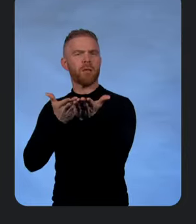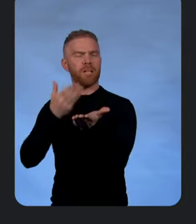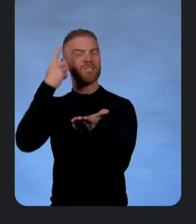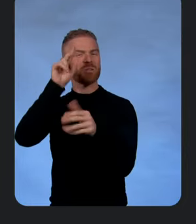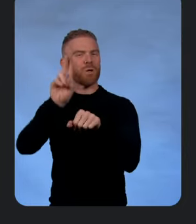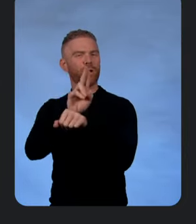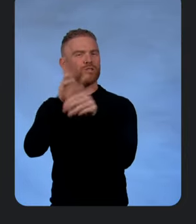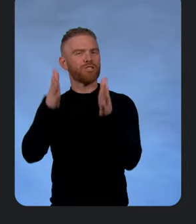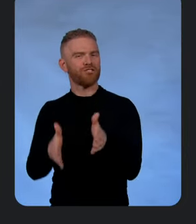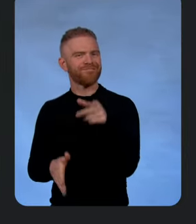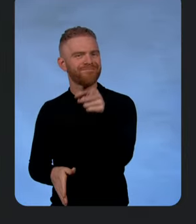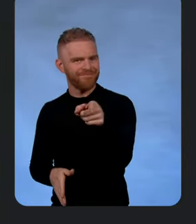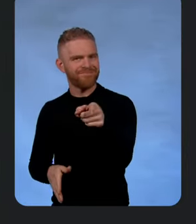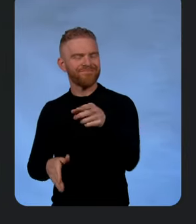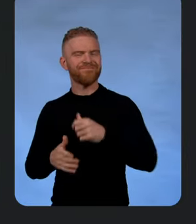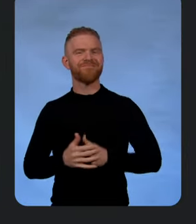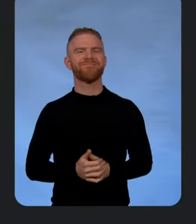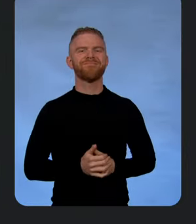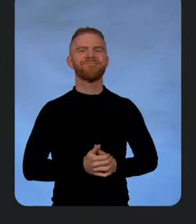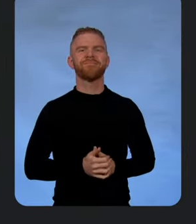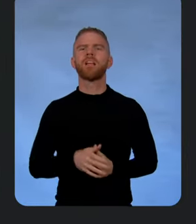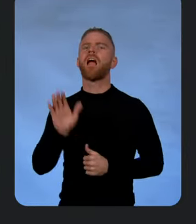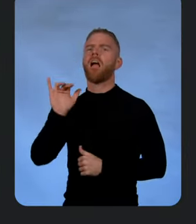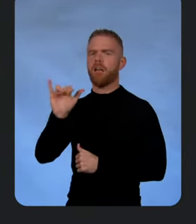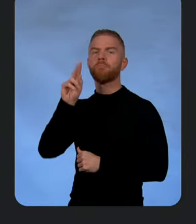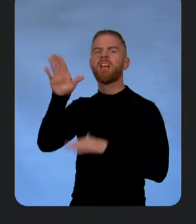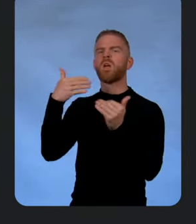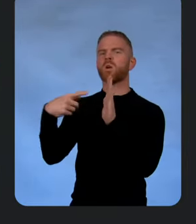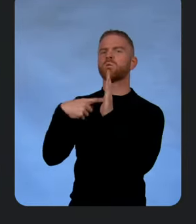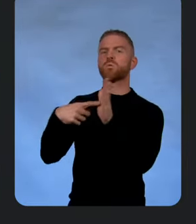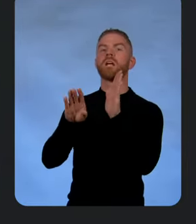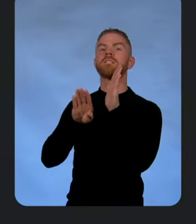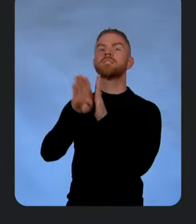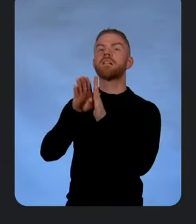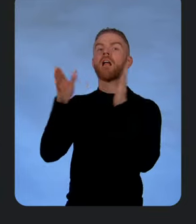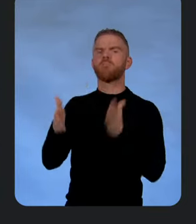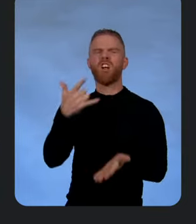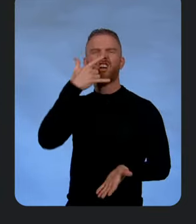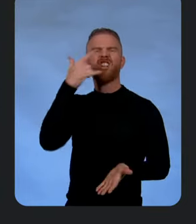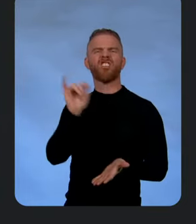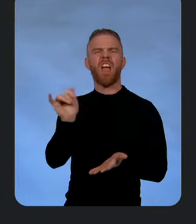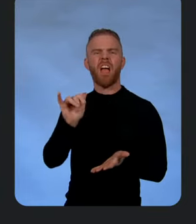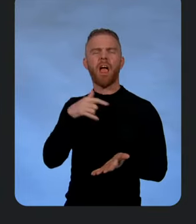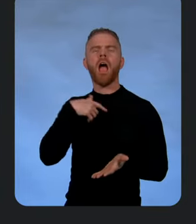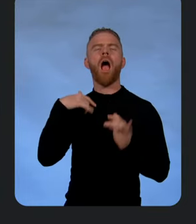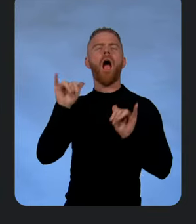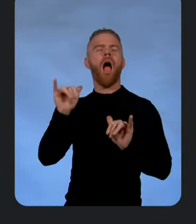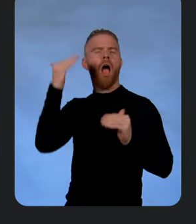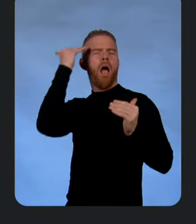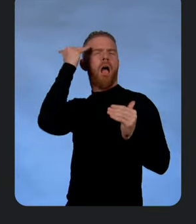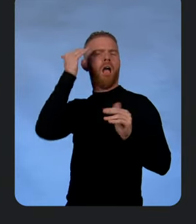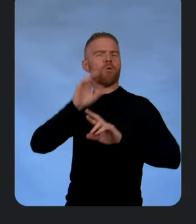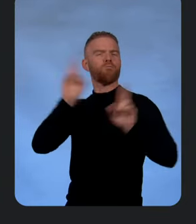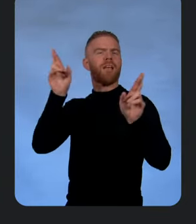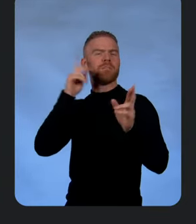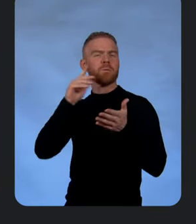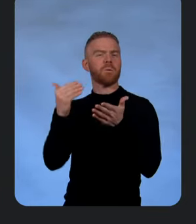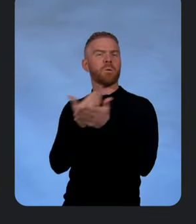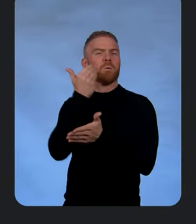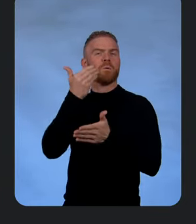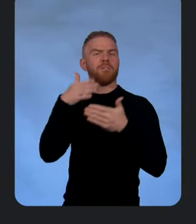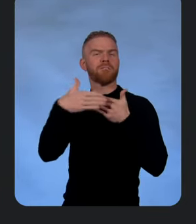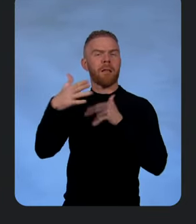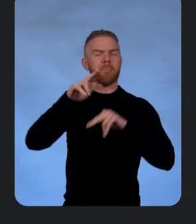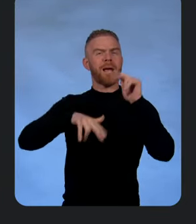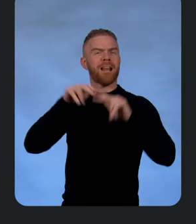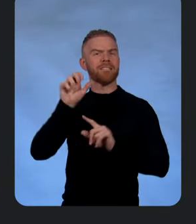Okay. So let's show developers what this looks like. They can see what's familiar, what's new for anyone building this kind of software. Building